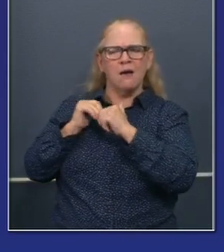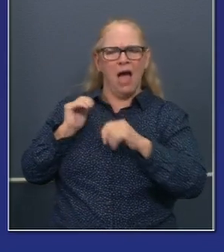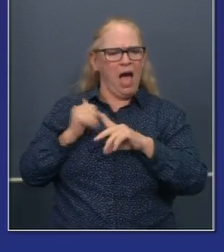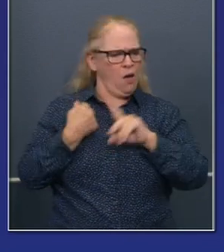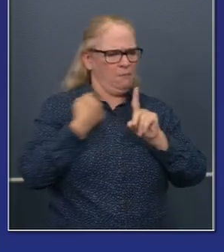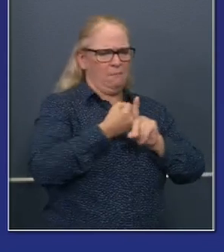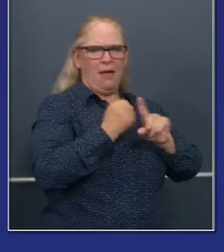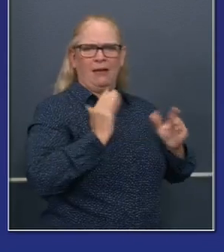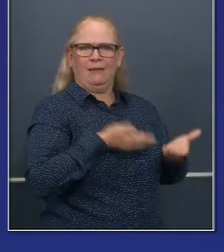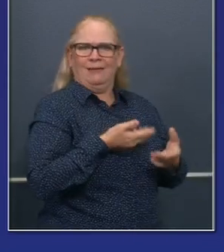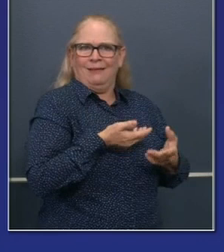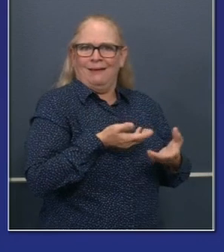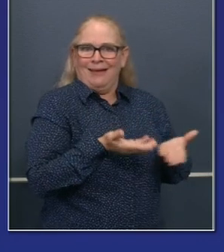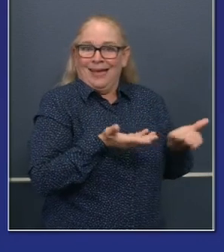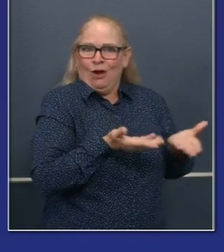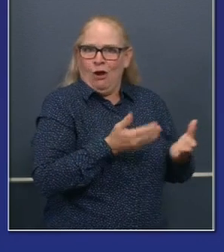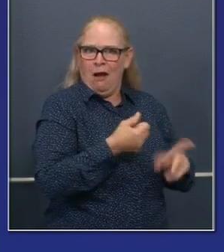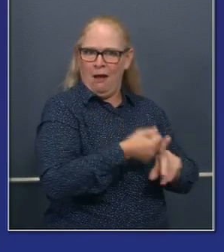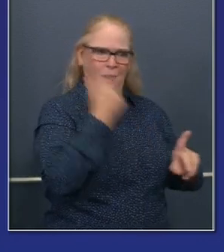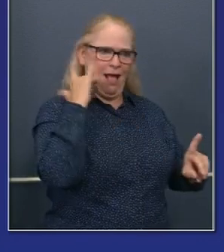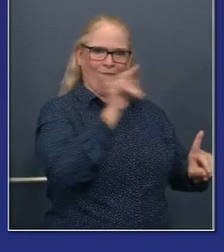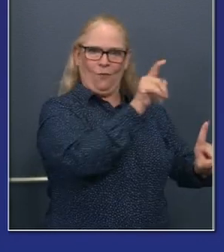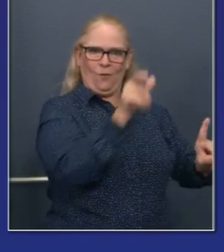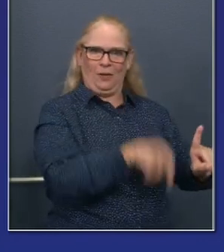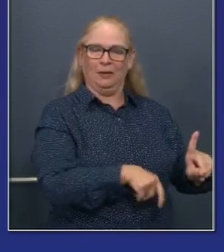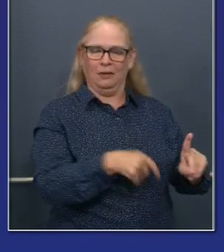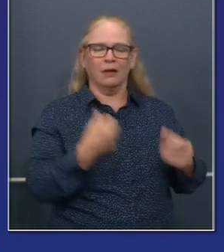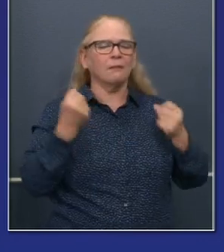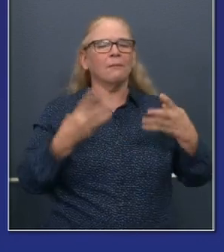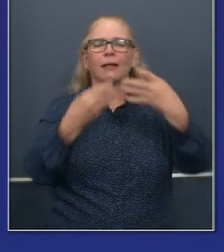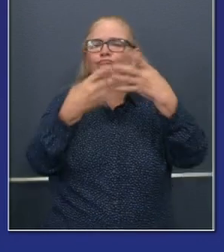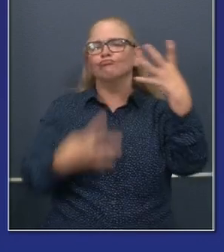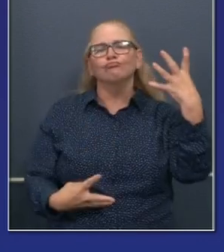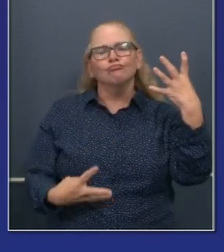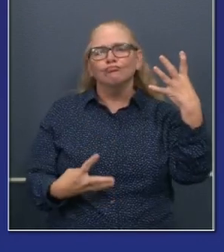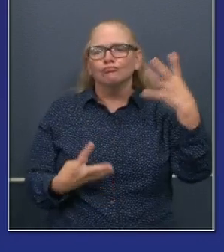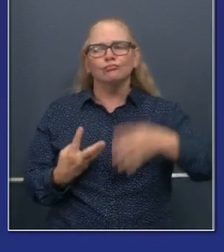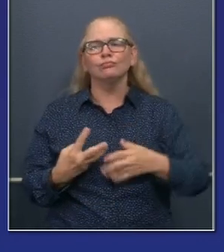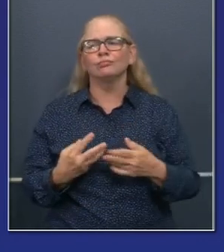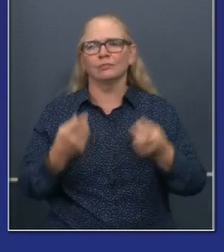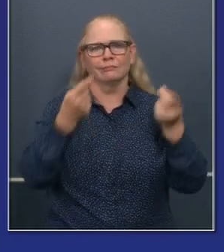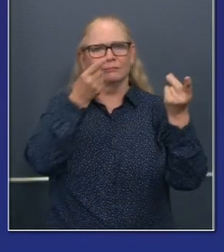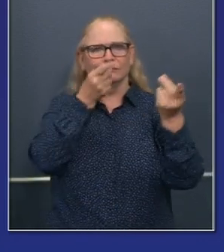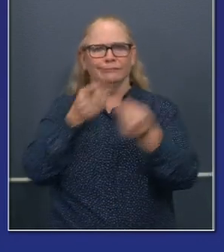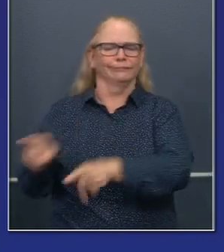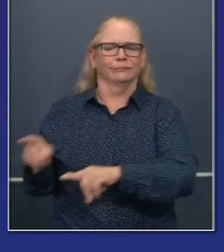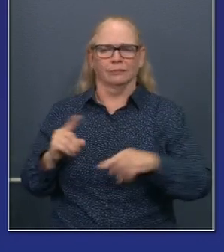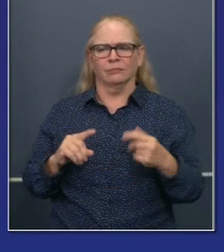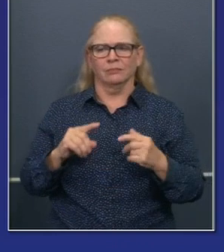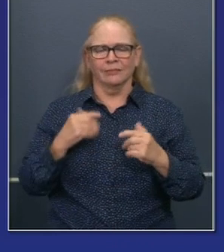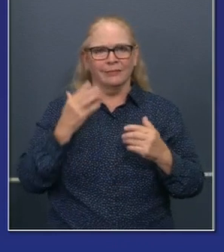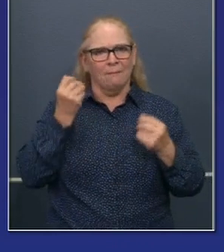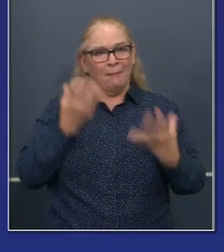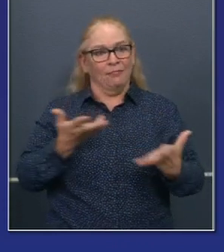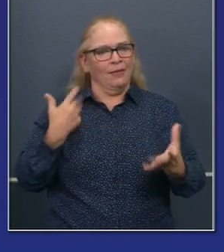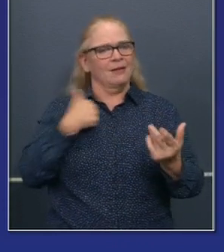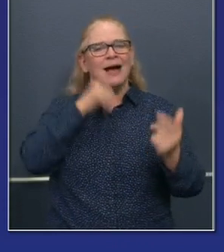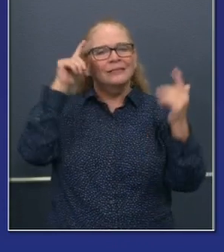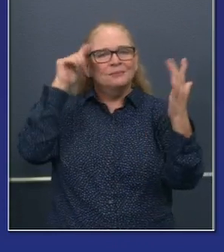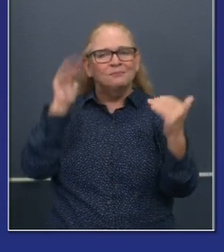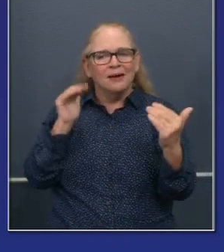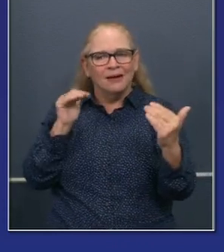underneath us. And that, of course, has been a trend line for decades, increasingly even pre-pandemic became a headline